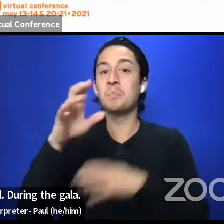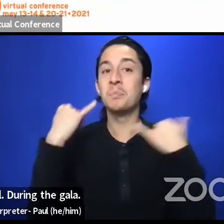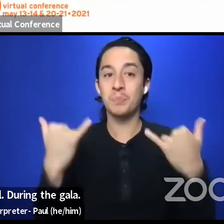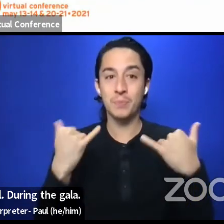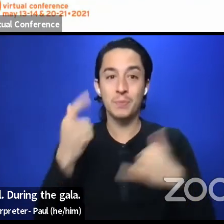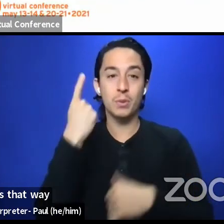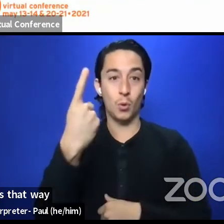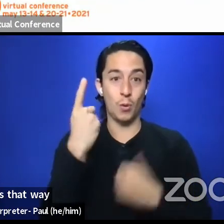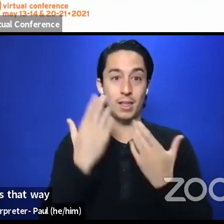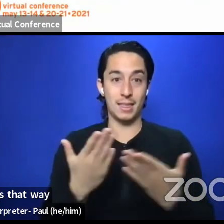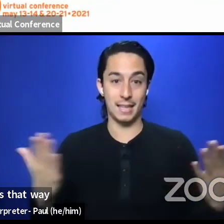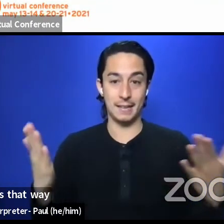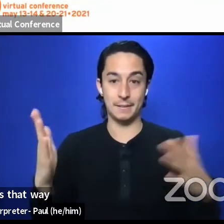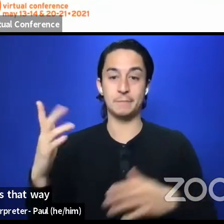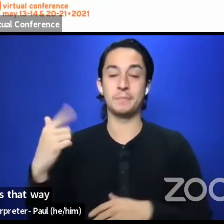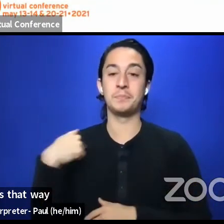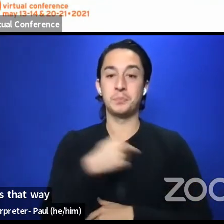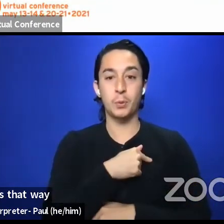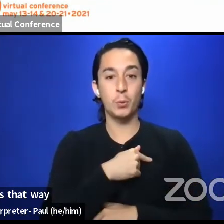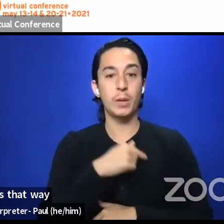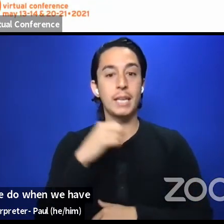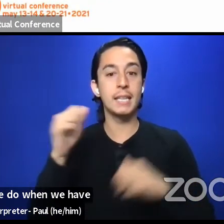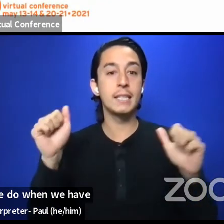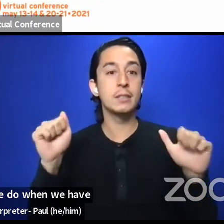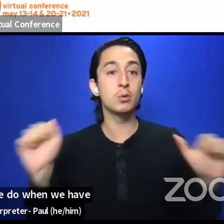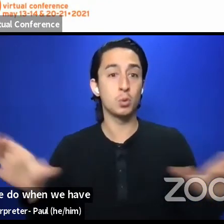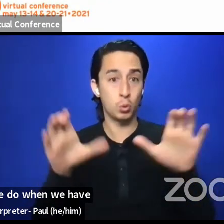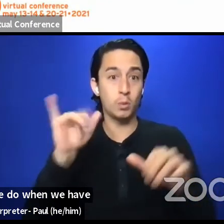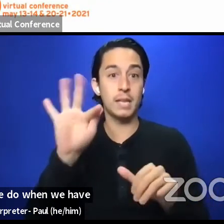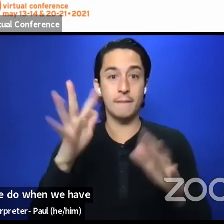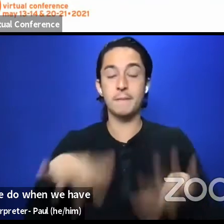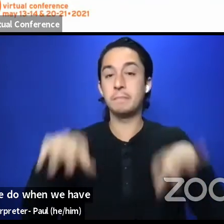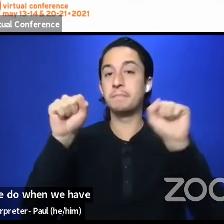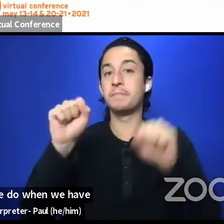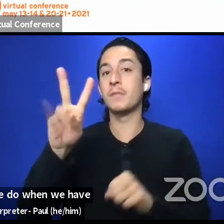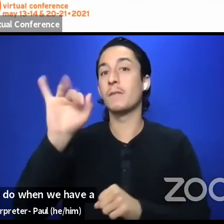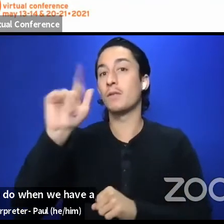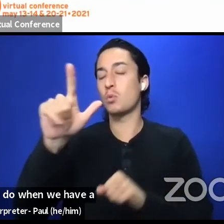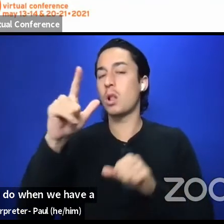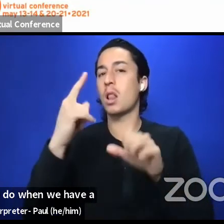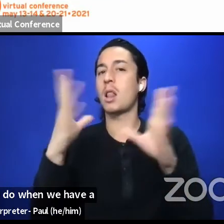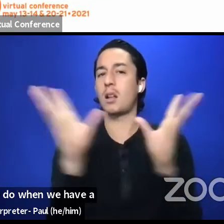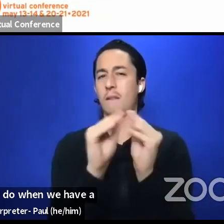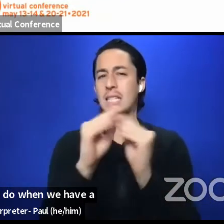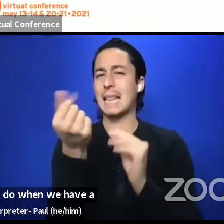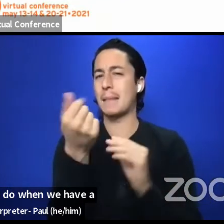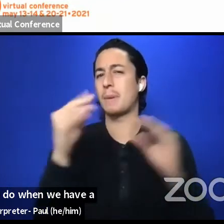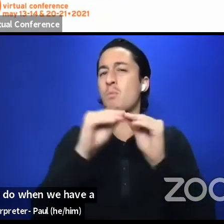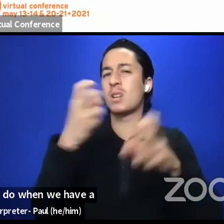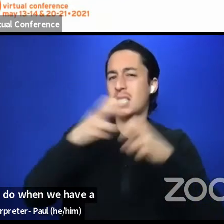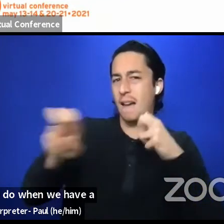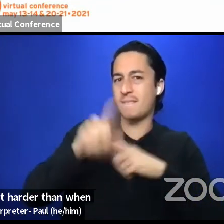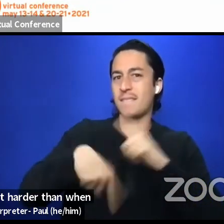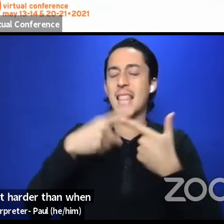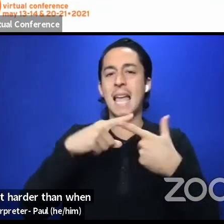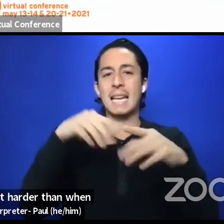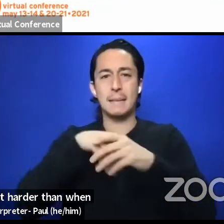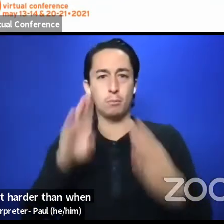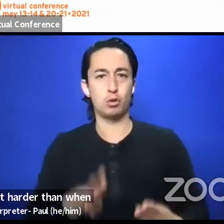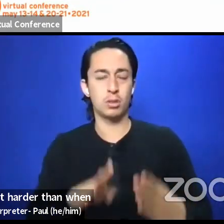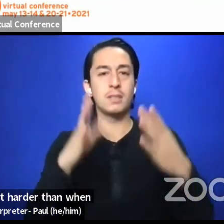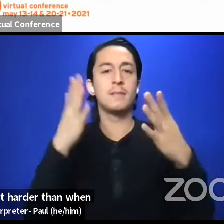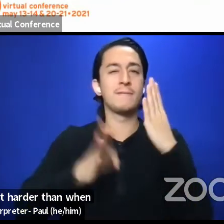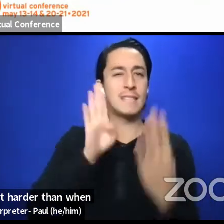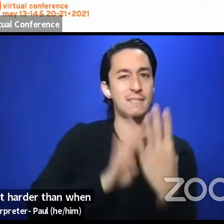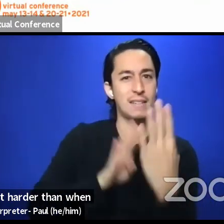that we do when we have a virtual conference that's a little bit harder than when we have an in-person conference, it's